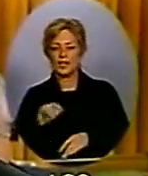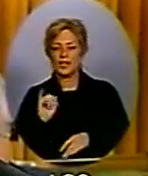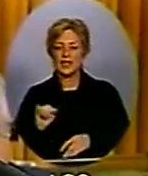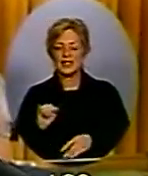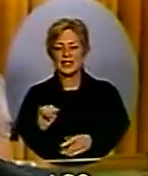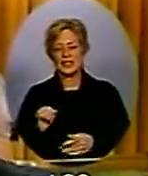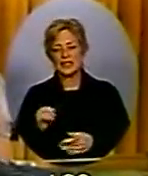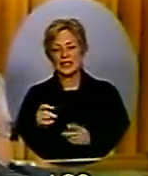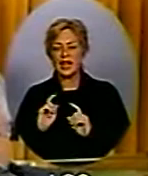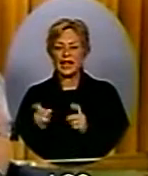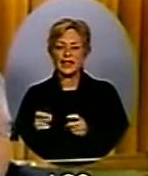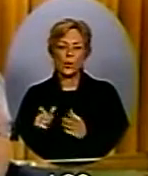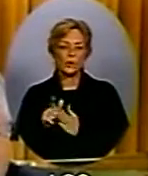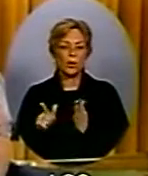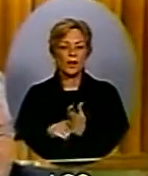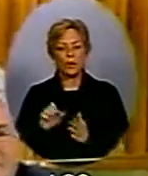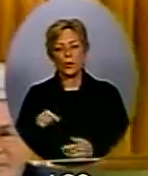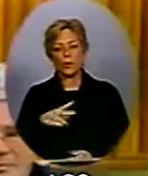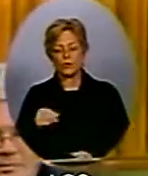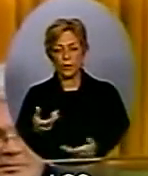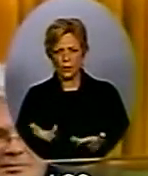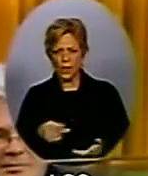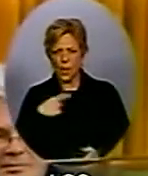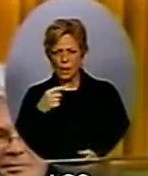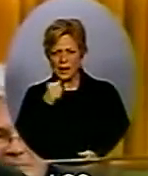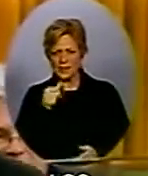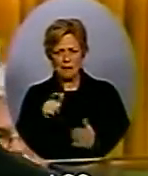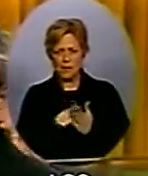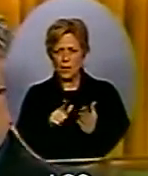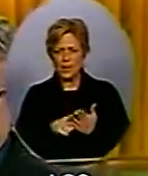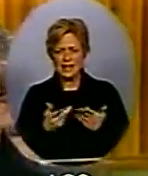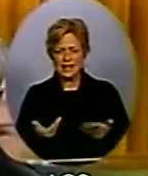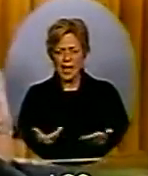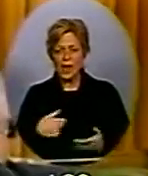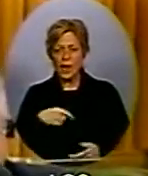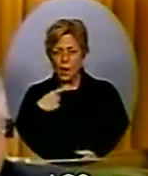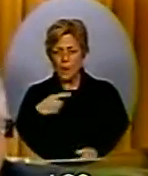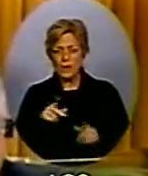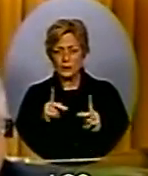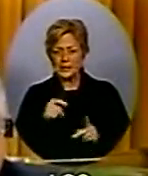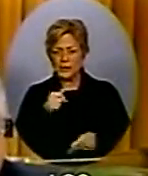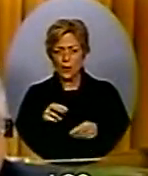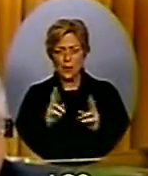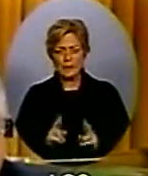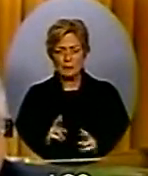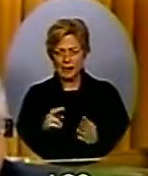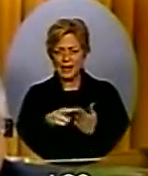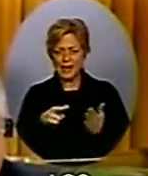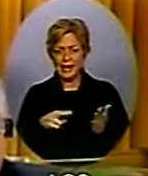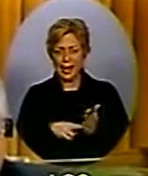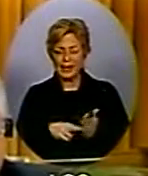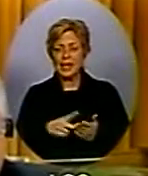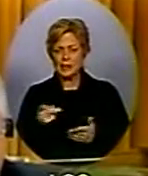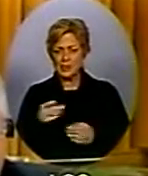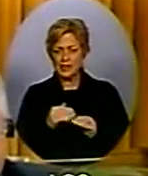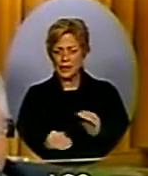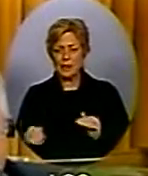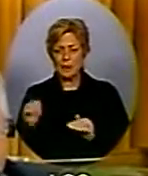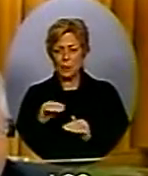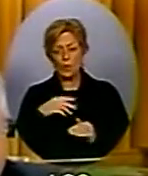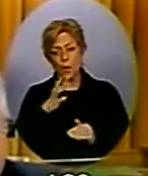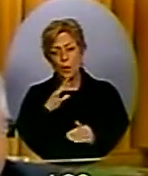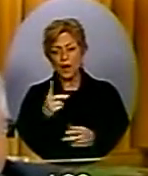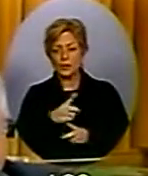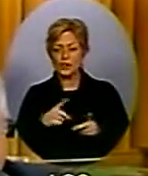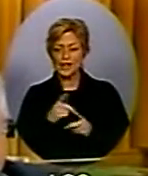talking about illegalities here. We're talking about a man who broke the rules and then was promoted. We're talking about a campaign manager who was paid off